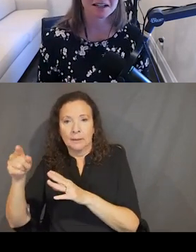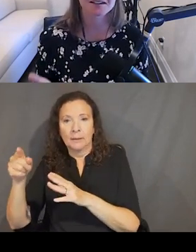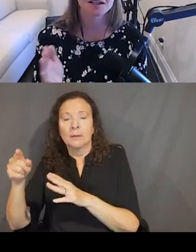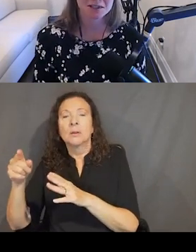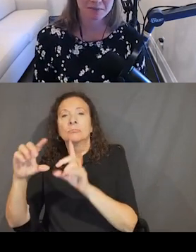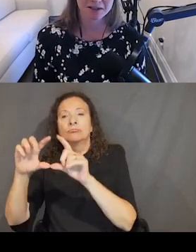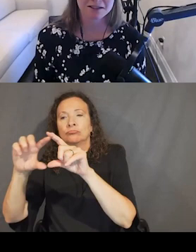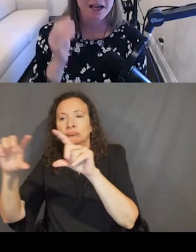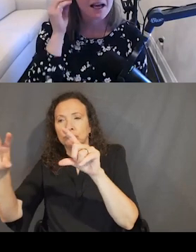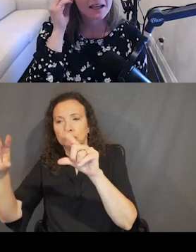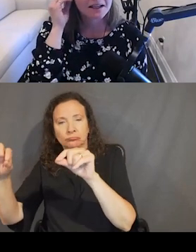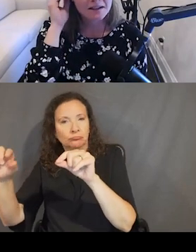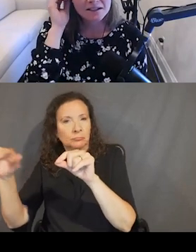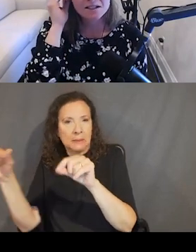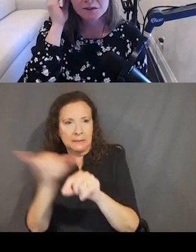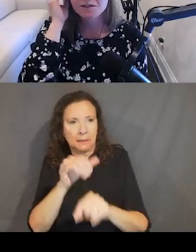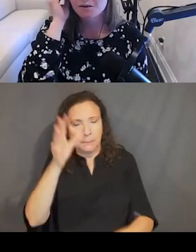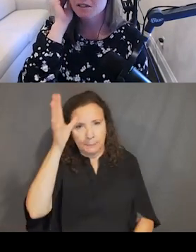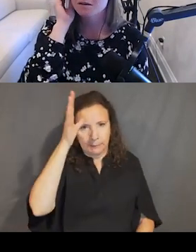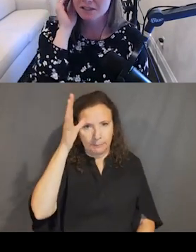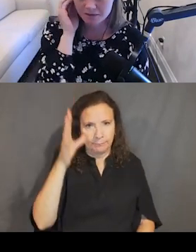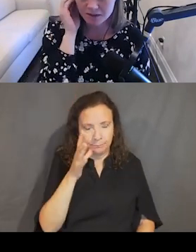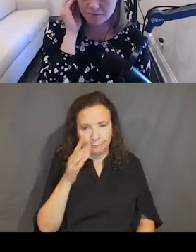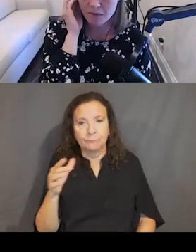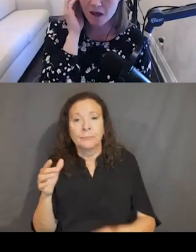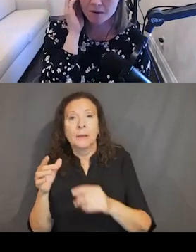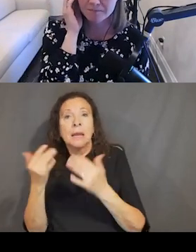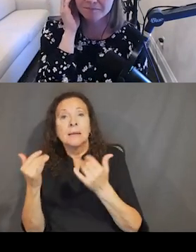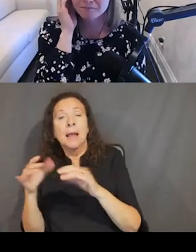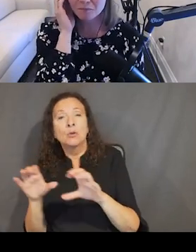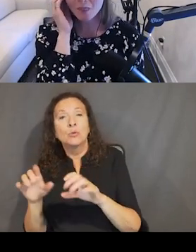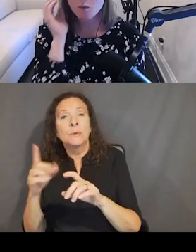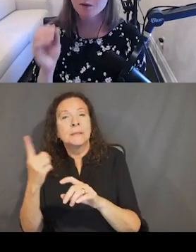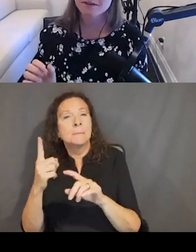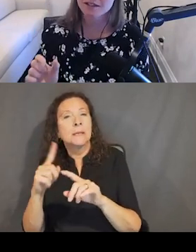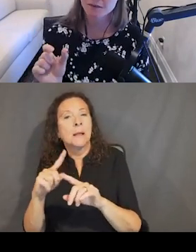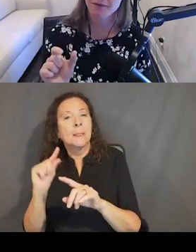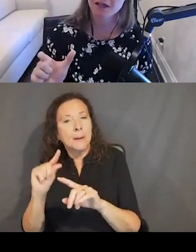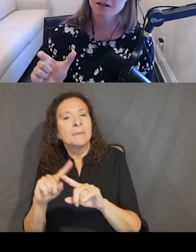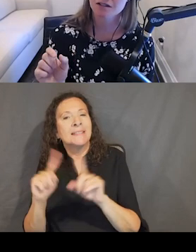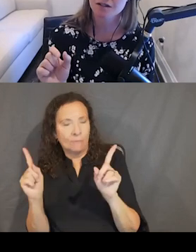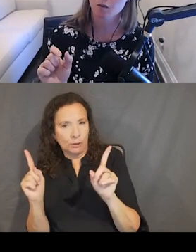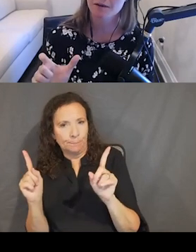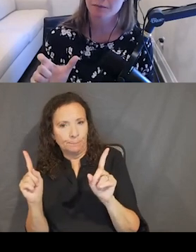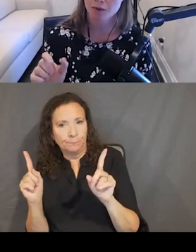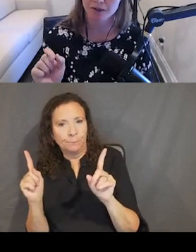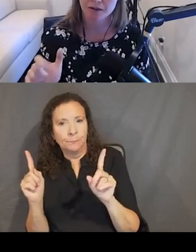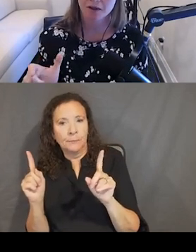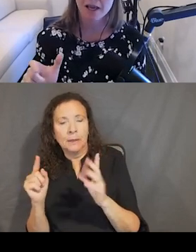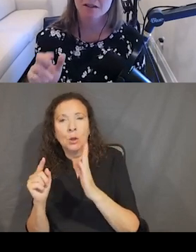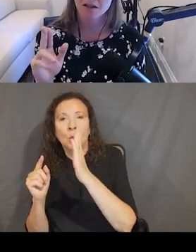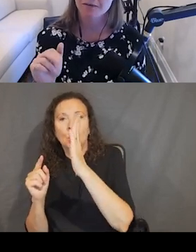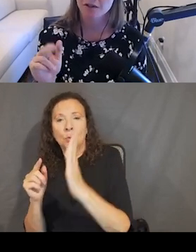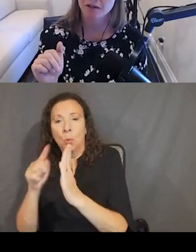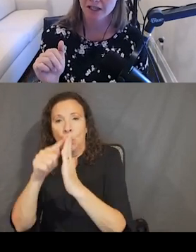box exactly the same as the parent. And in this case, we're doing something a little bit different. What we've done is we've thickened just one border